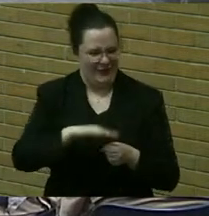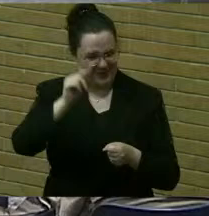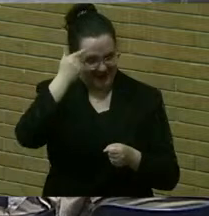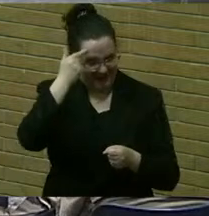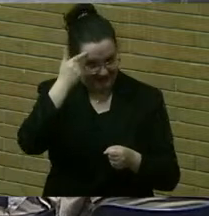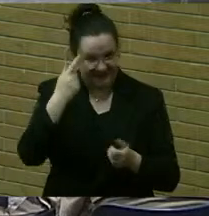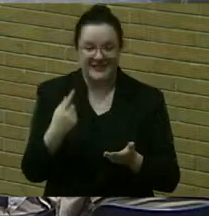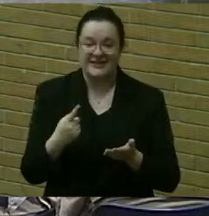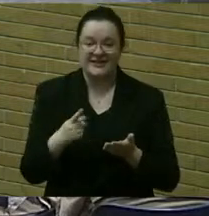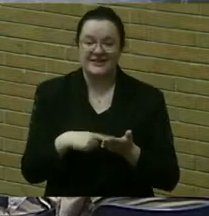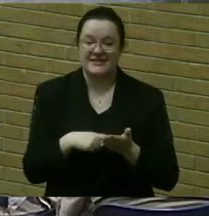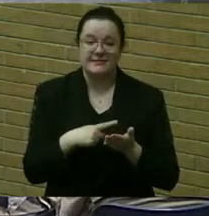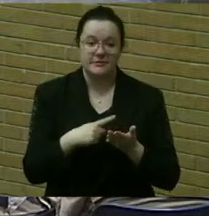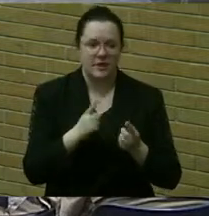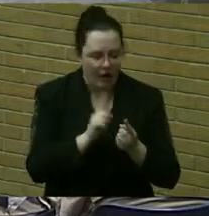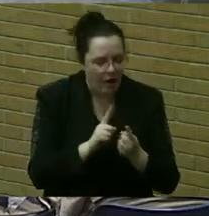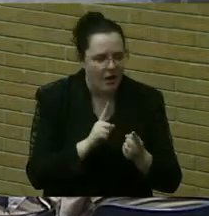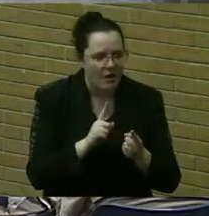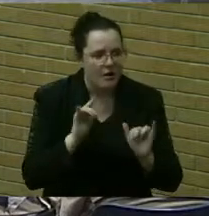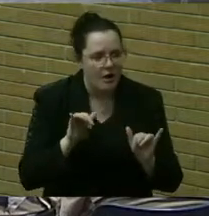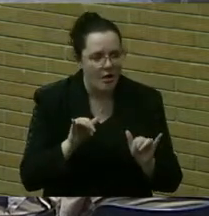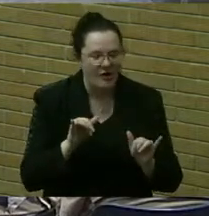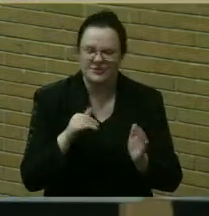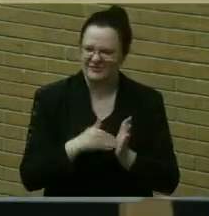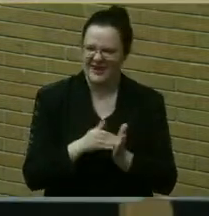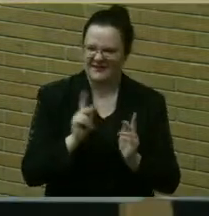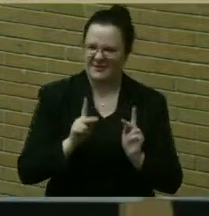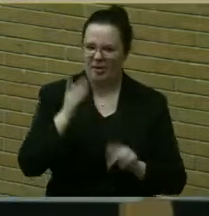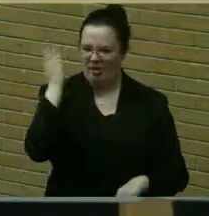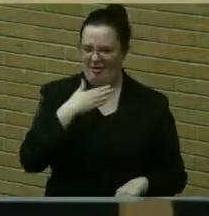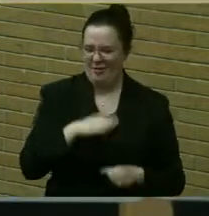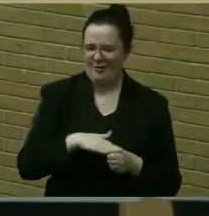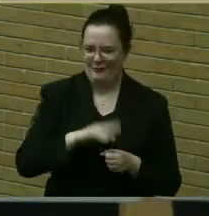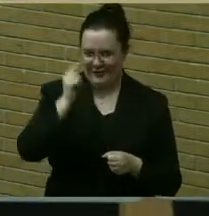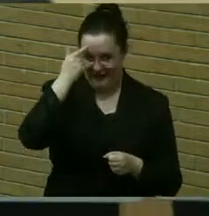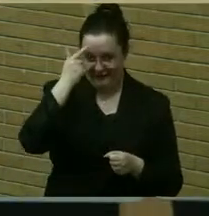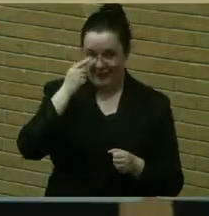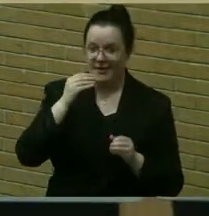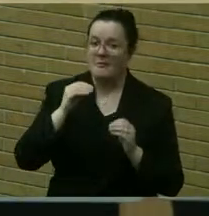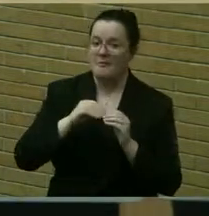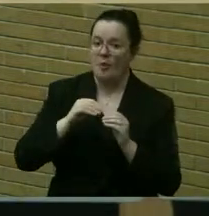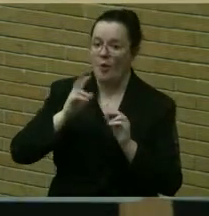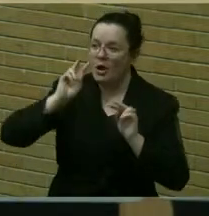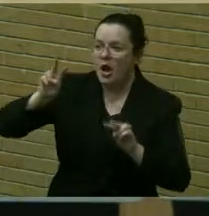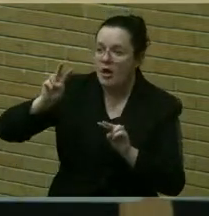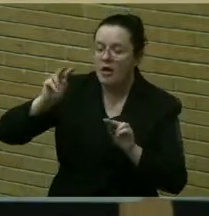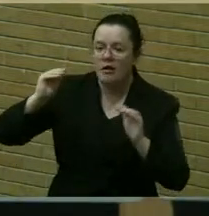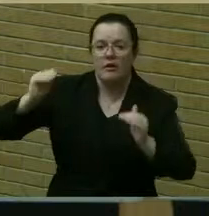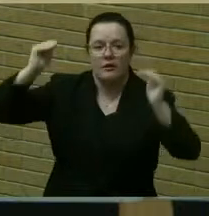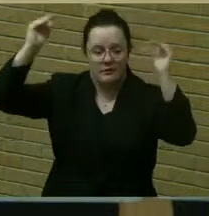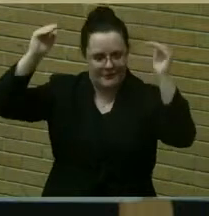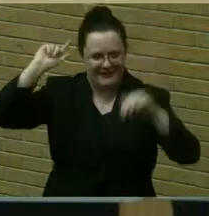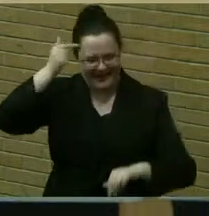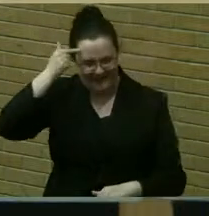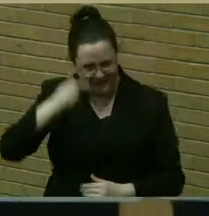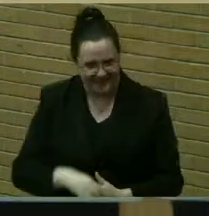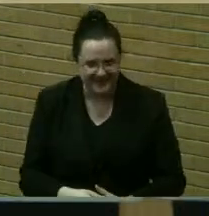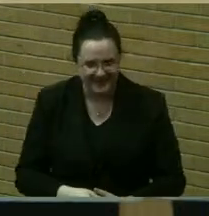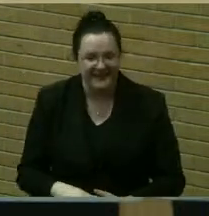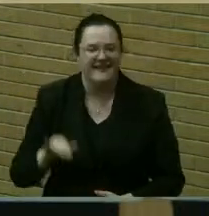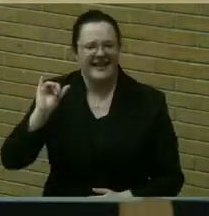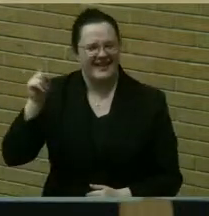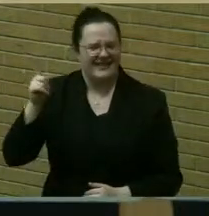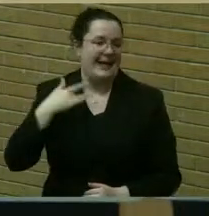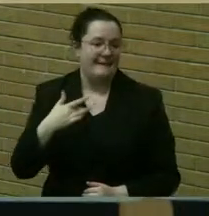sort of don't focus on local government as much. Those higher levels are, that's what you see on the evening